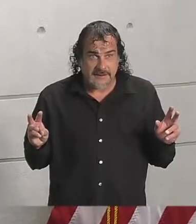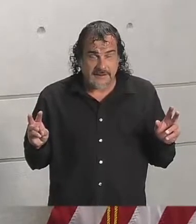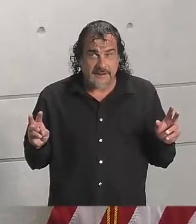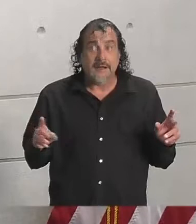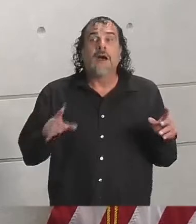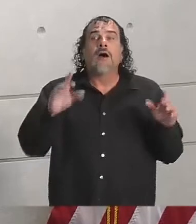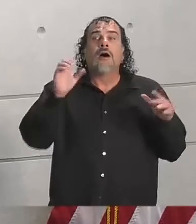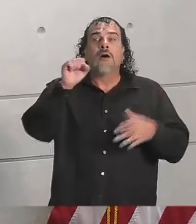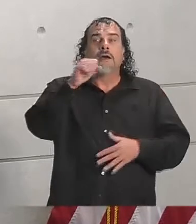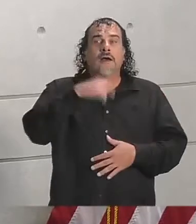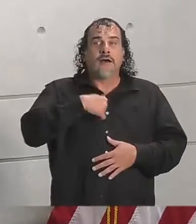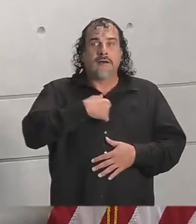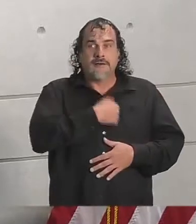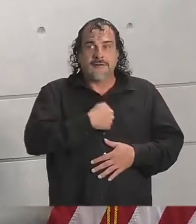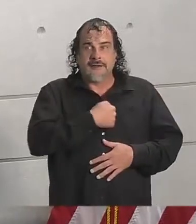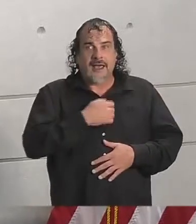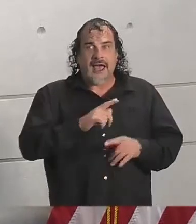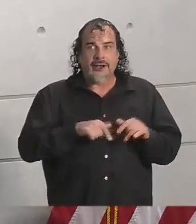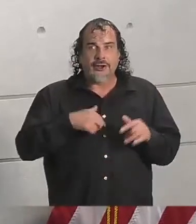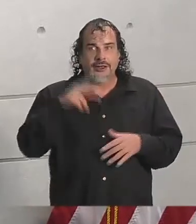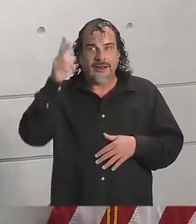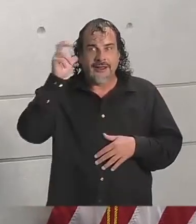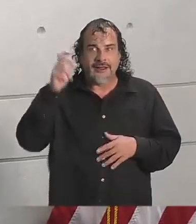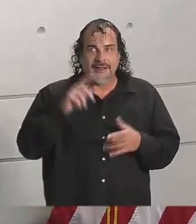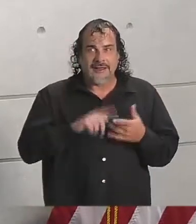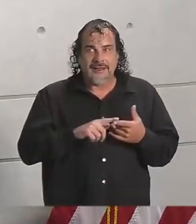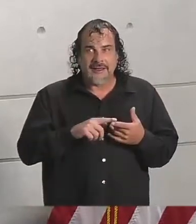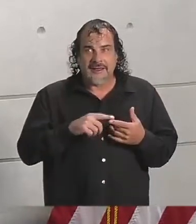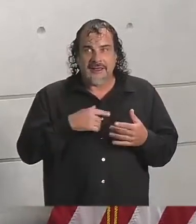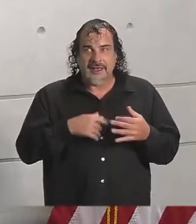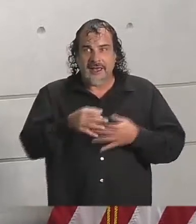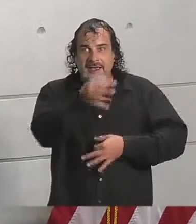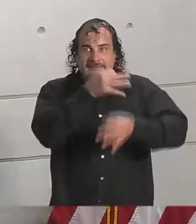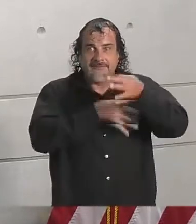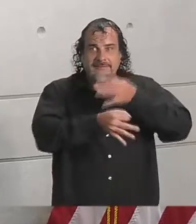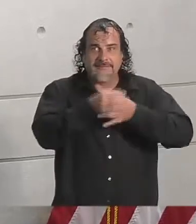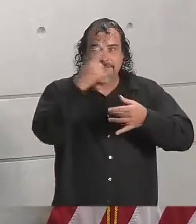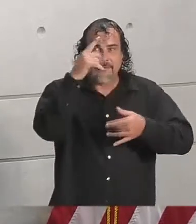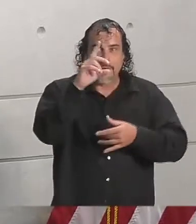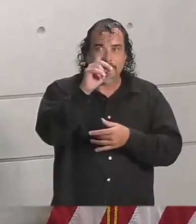Yes, I'm sorry. I could not hear you. Rod White, you're filling in for David Elliott.